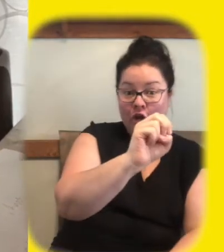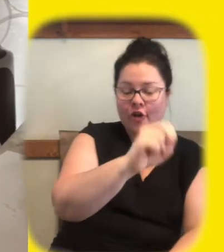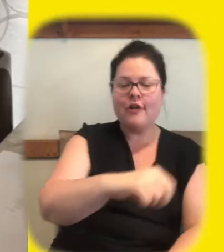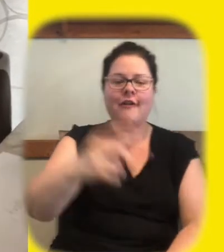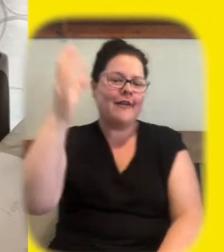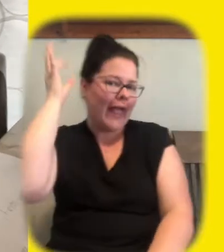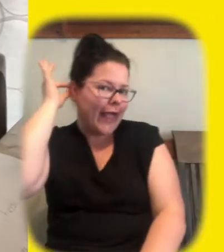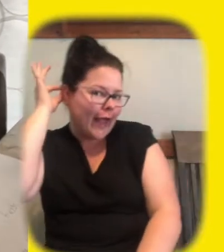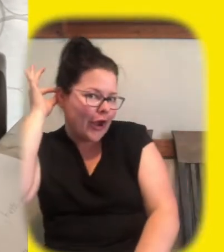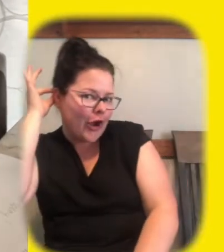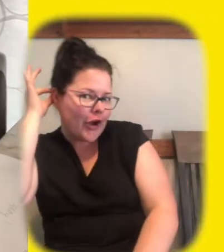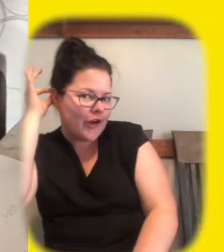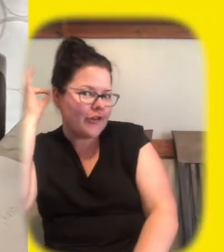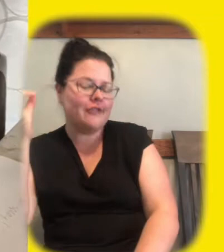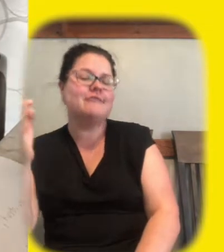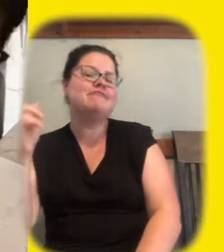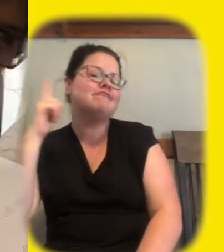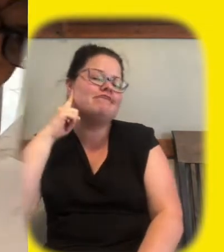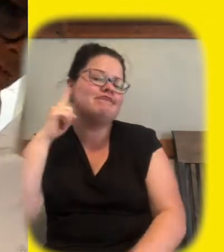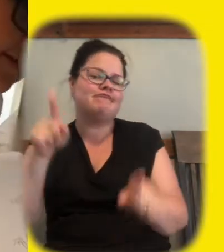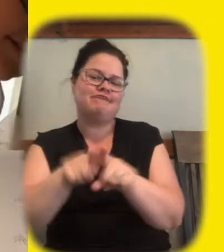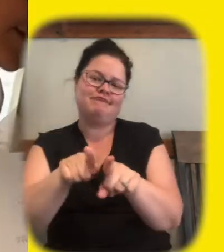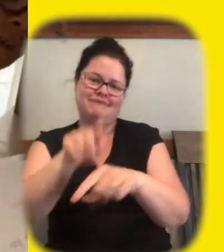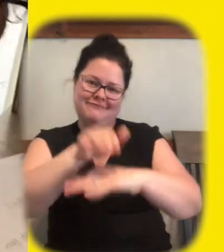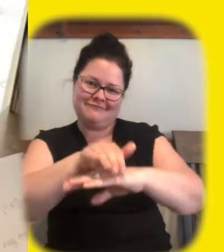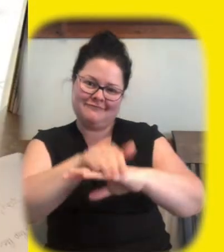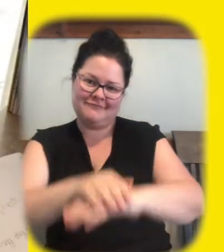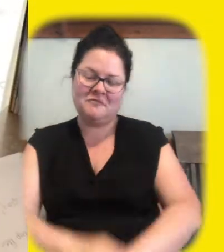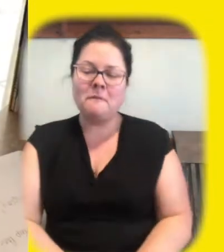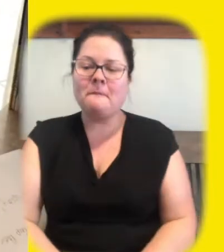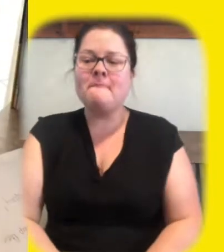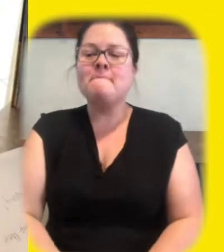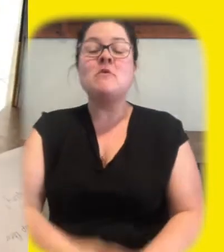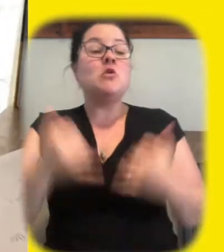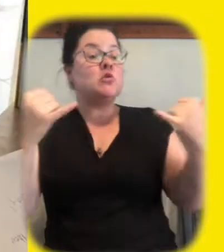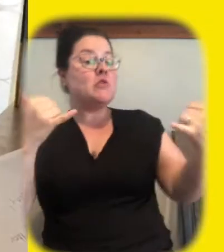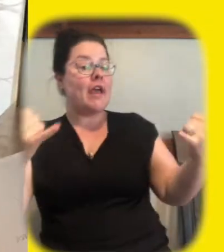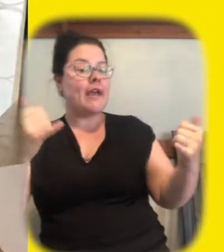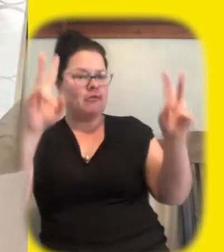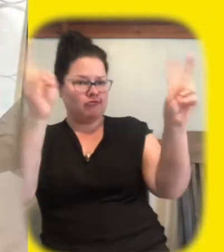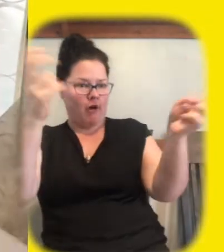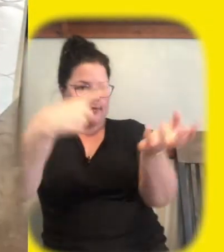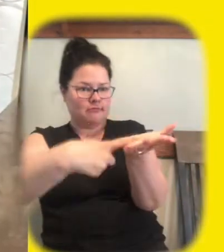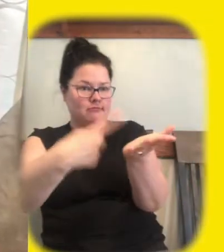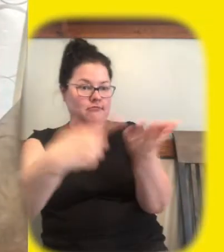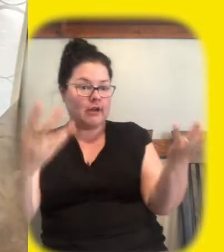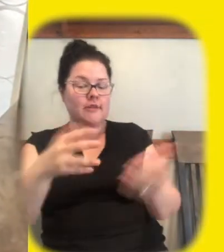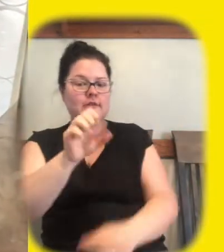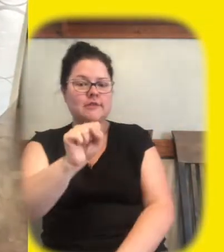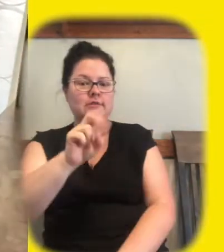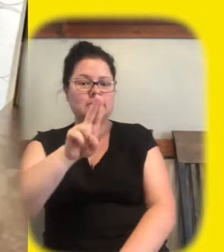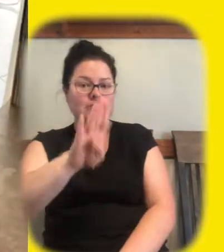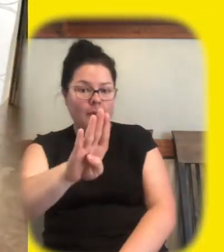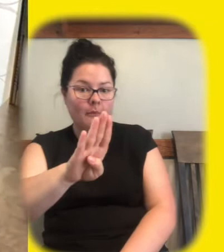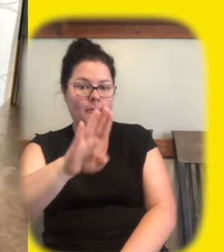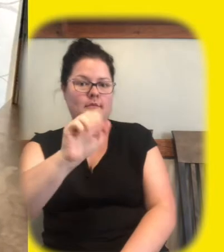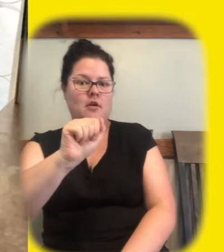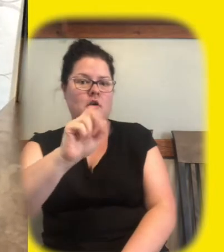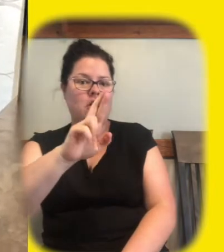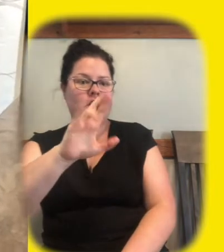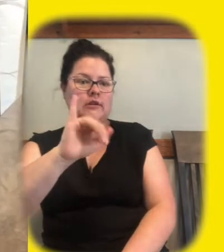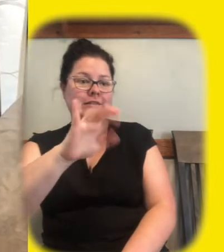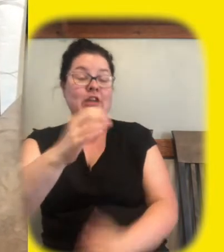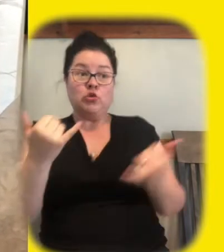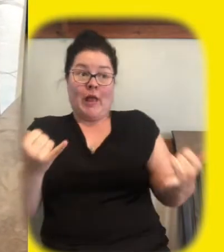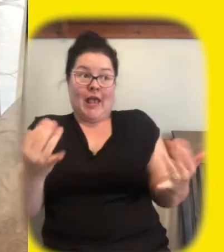okay so today we wanted to talk about subarctic science even though it's a very very very hot